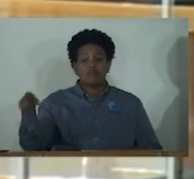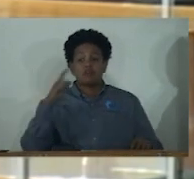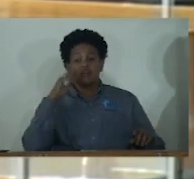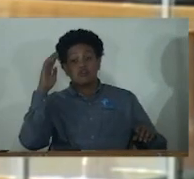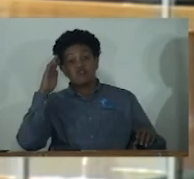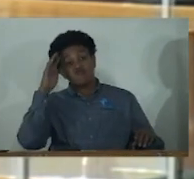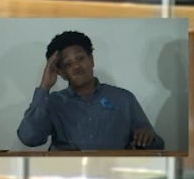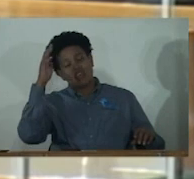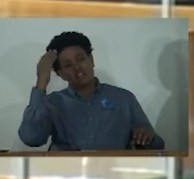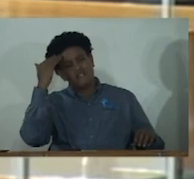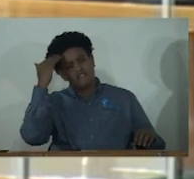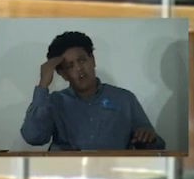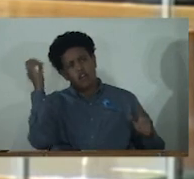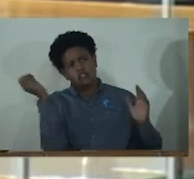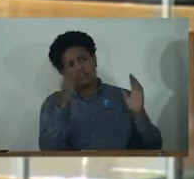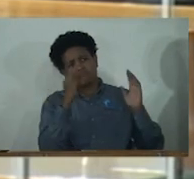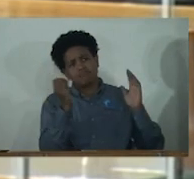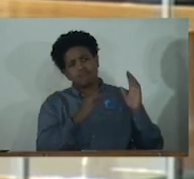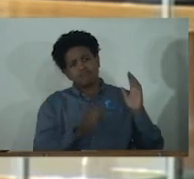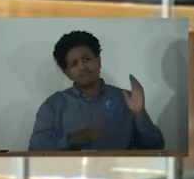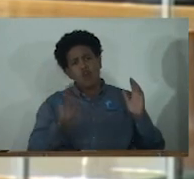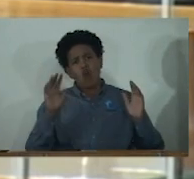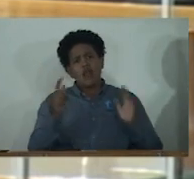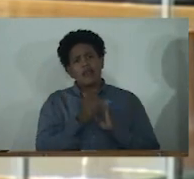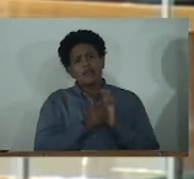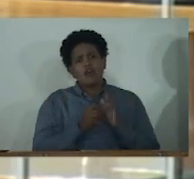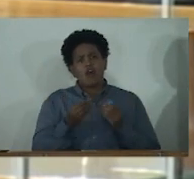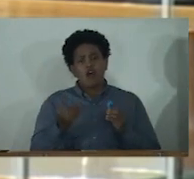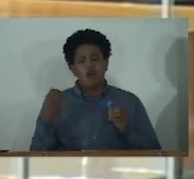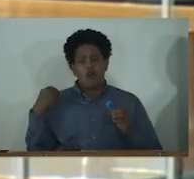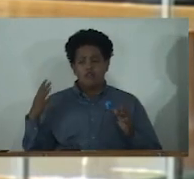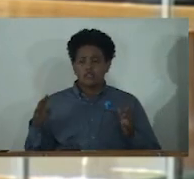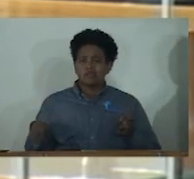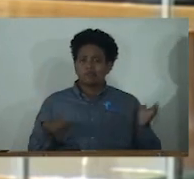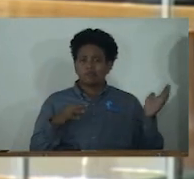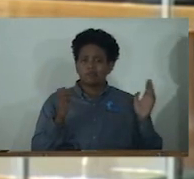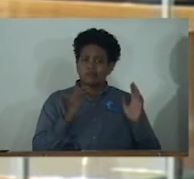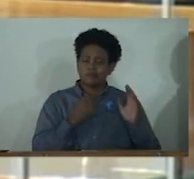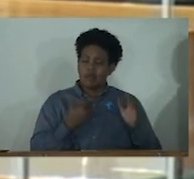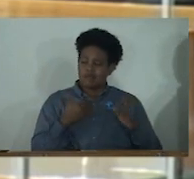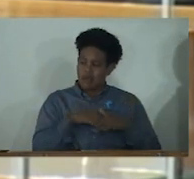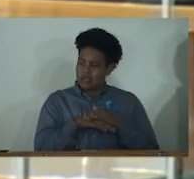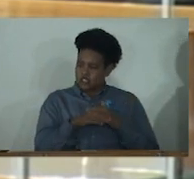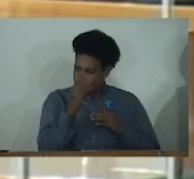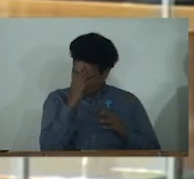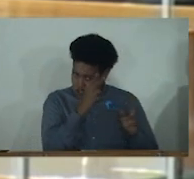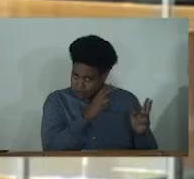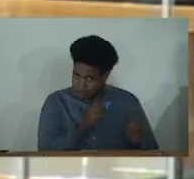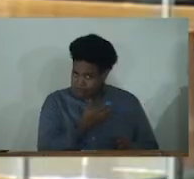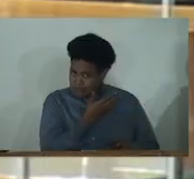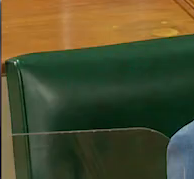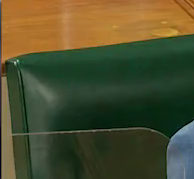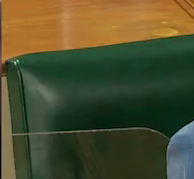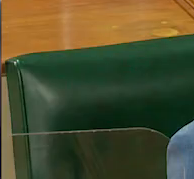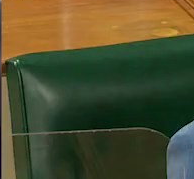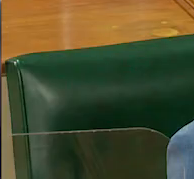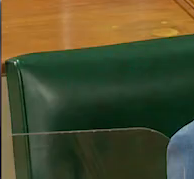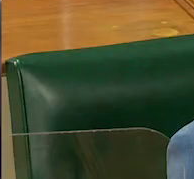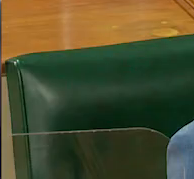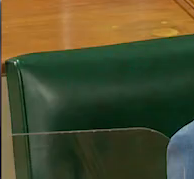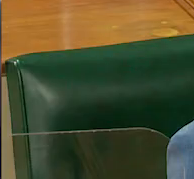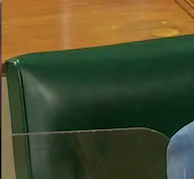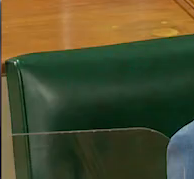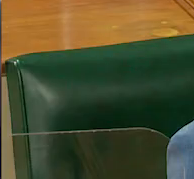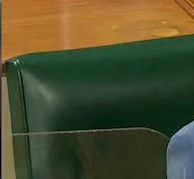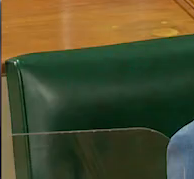cases were placed before the project team, along with an existing 287 or older matters being reassigned to them. The Motor